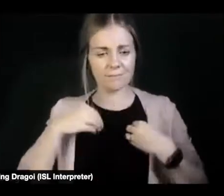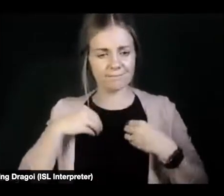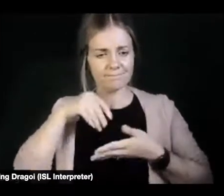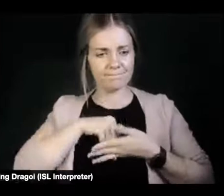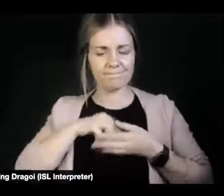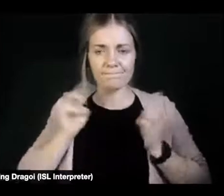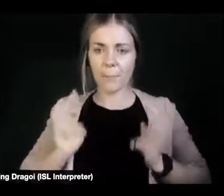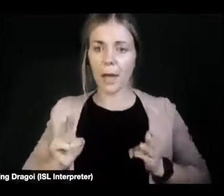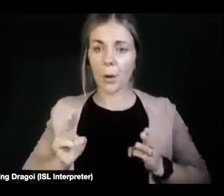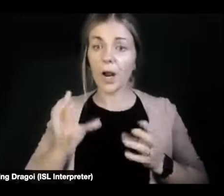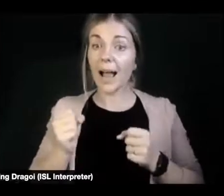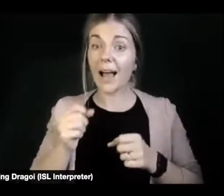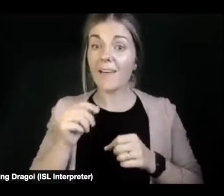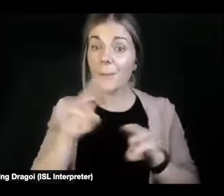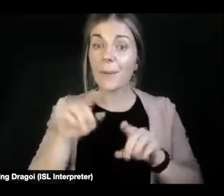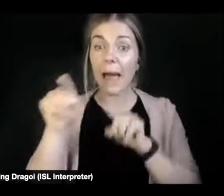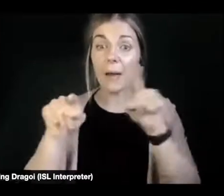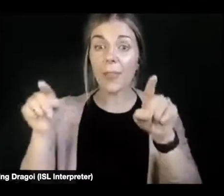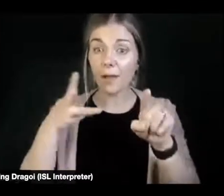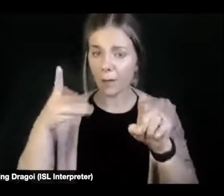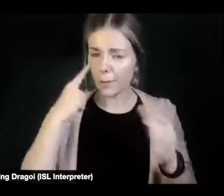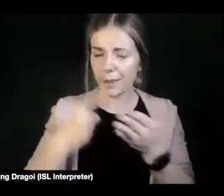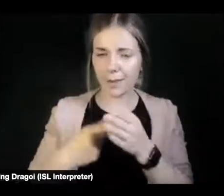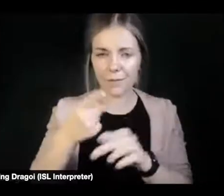people out there who will believe in your power too.